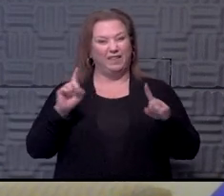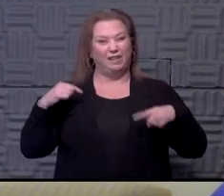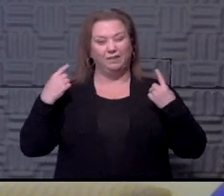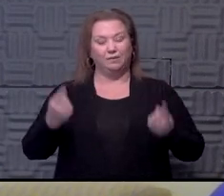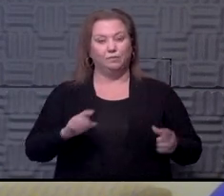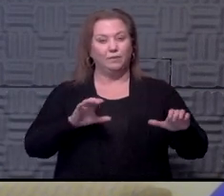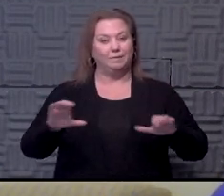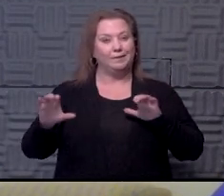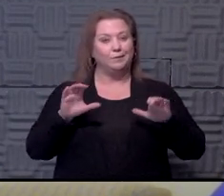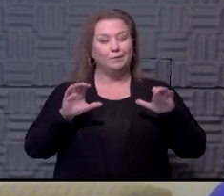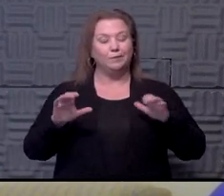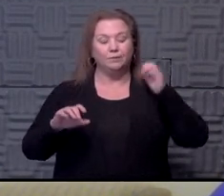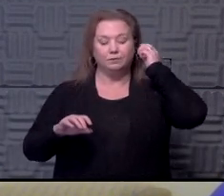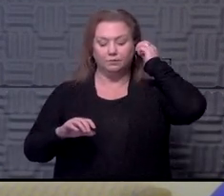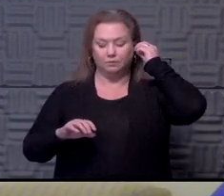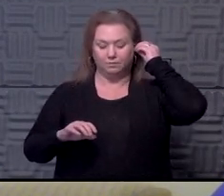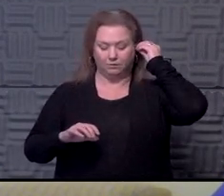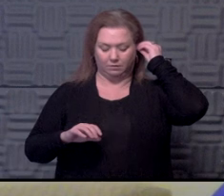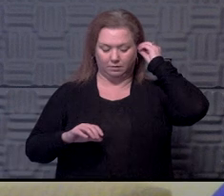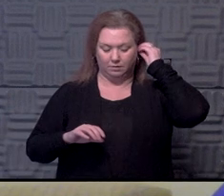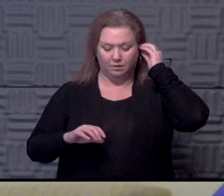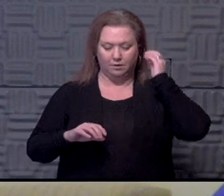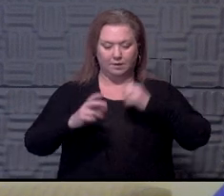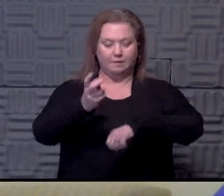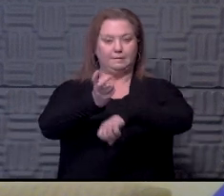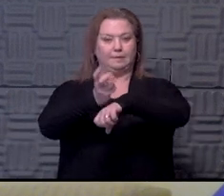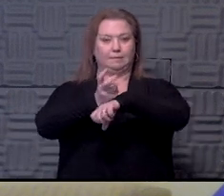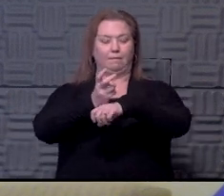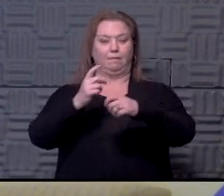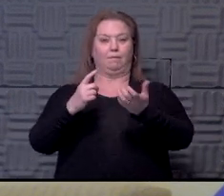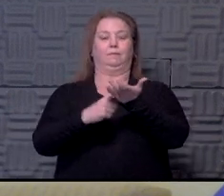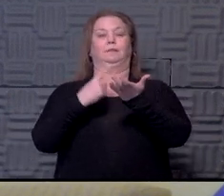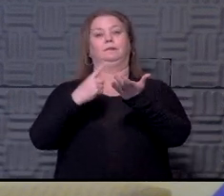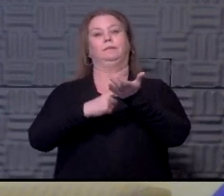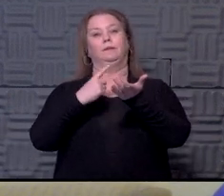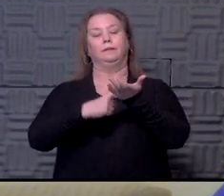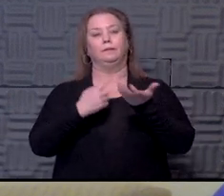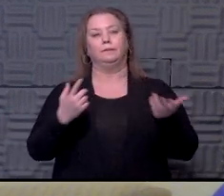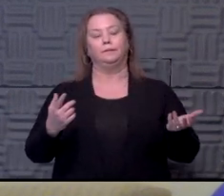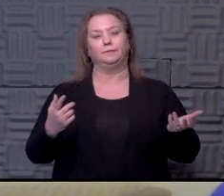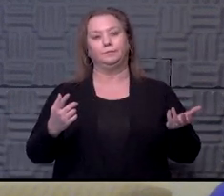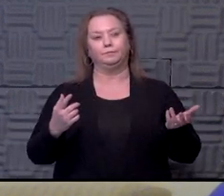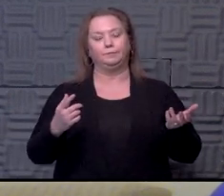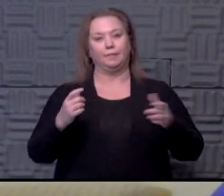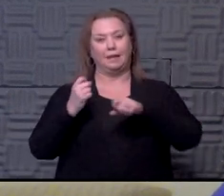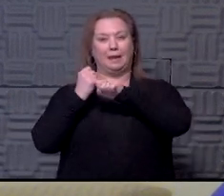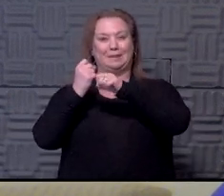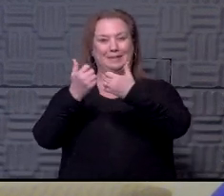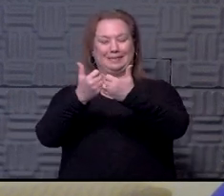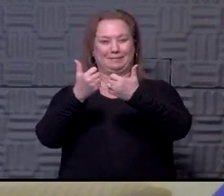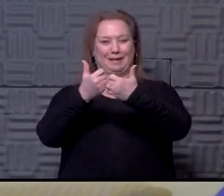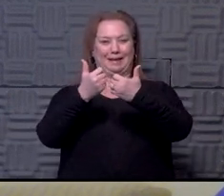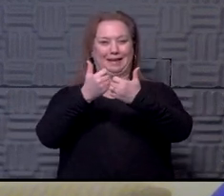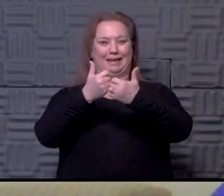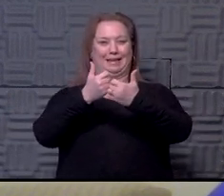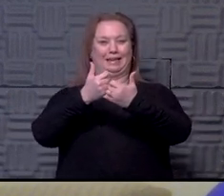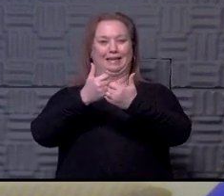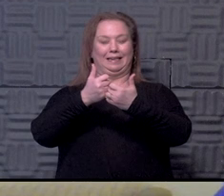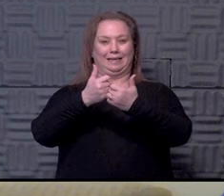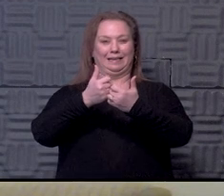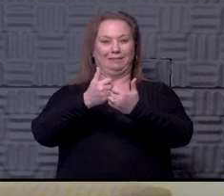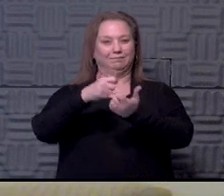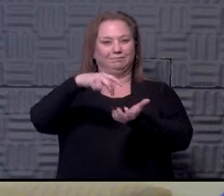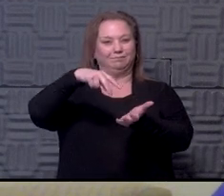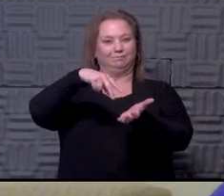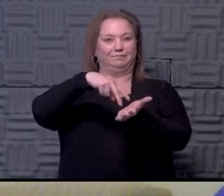before. I mean, it's kind of hard sometimes at a baseball game because there's stands and